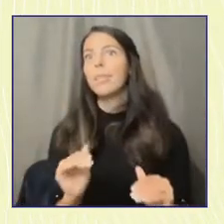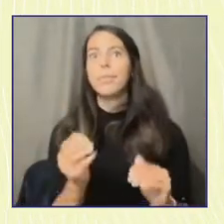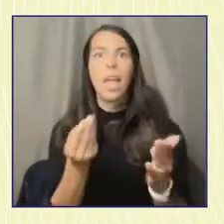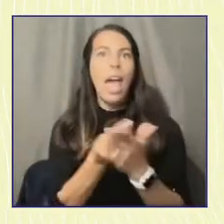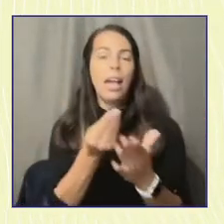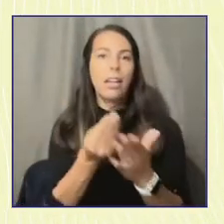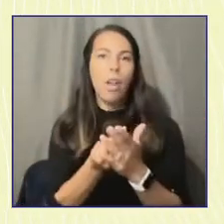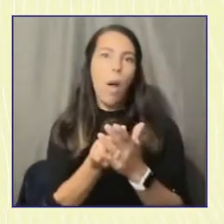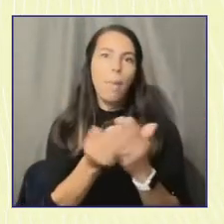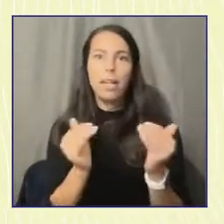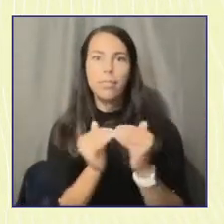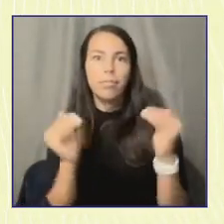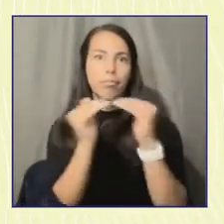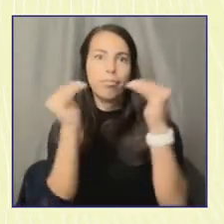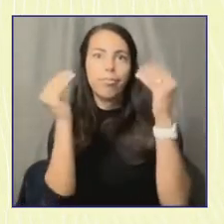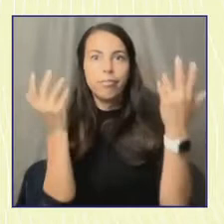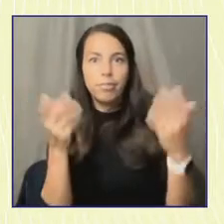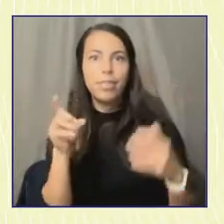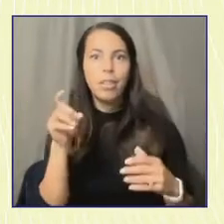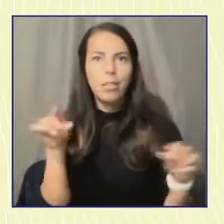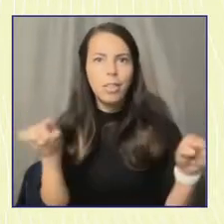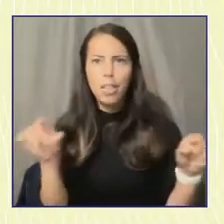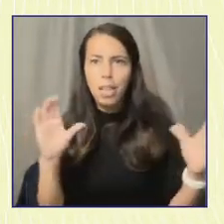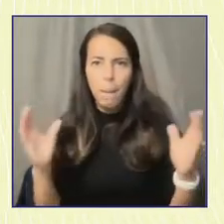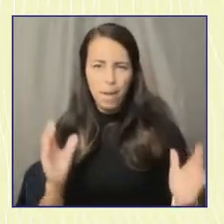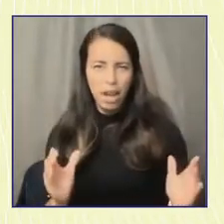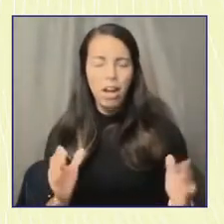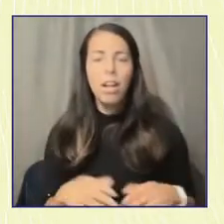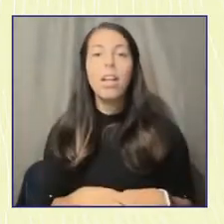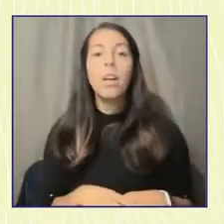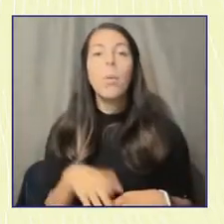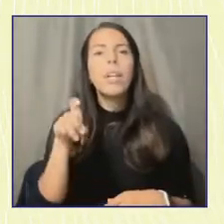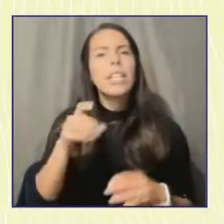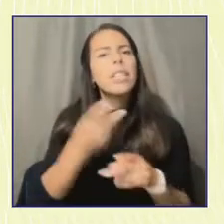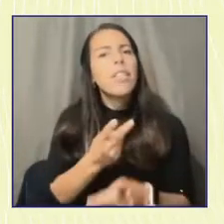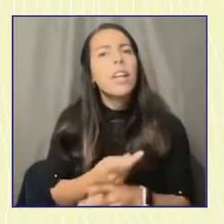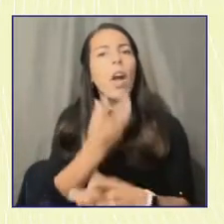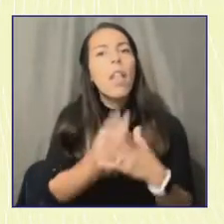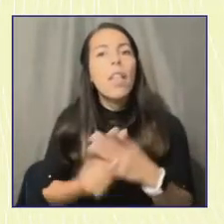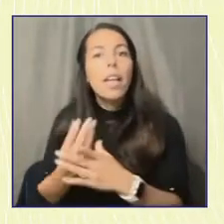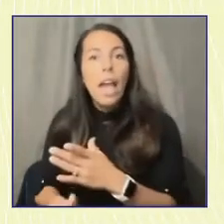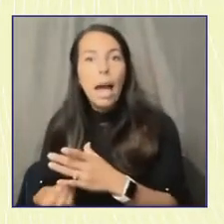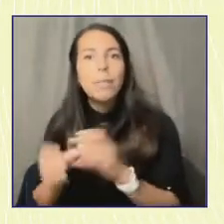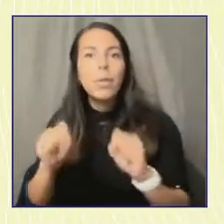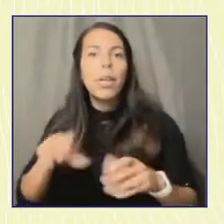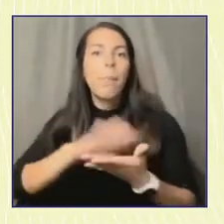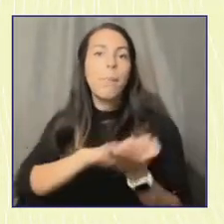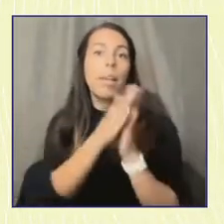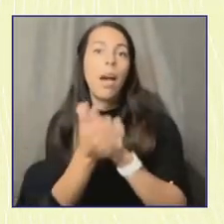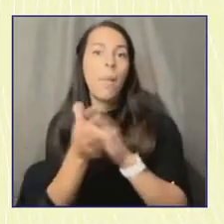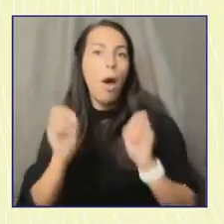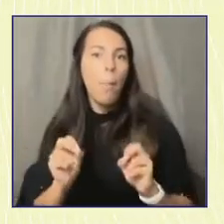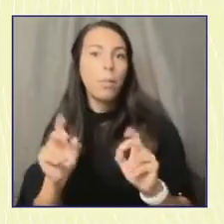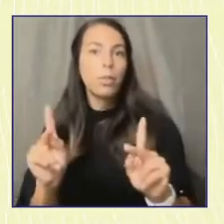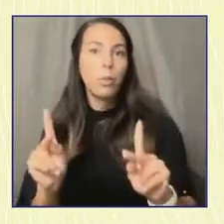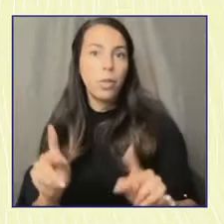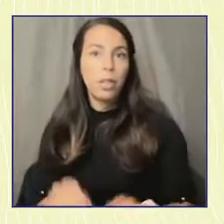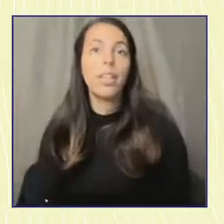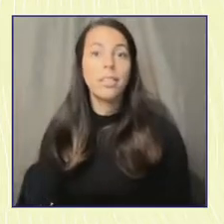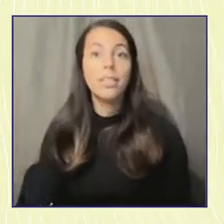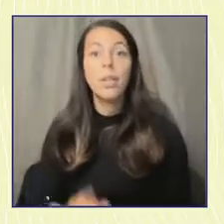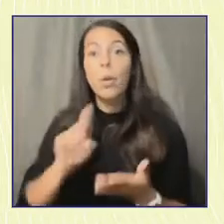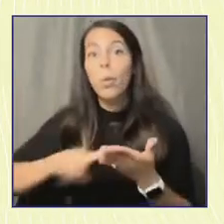groups like Circle to help us figure out those gaps so that we can turn them into opportunities. Research helps us